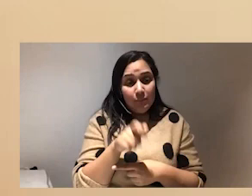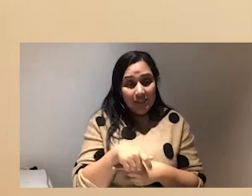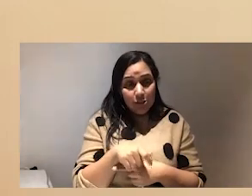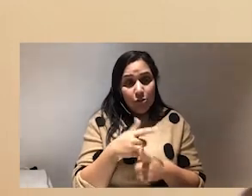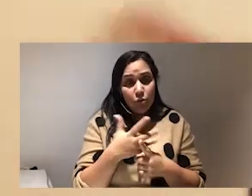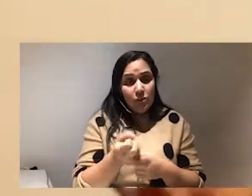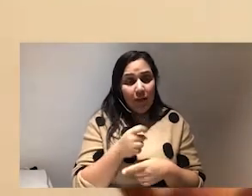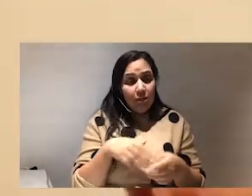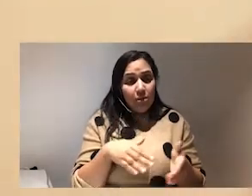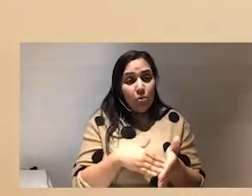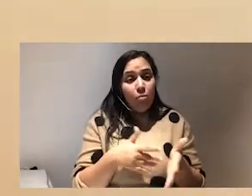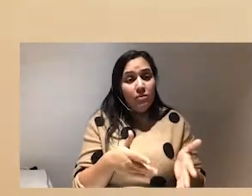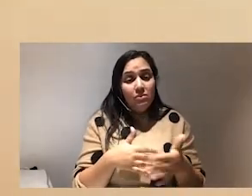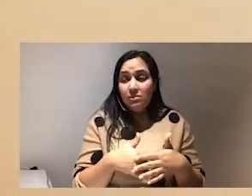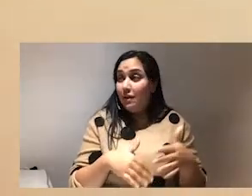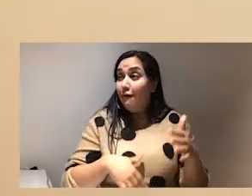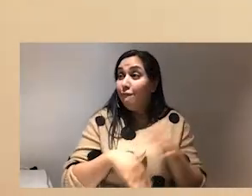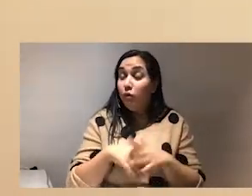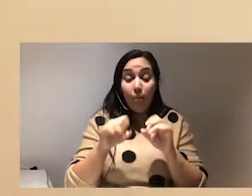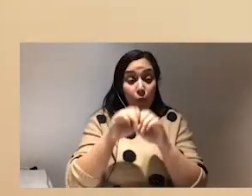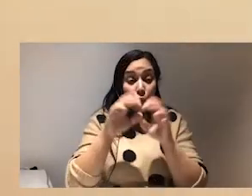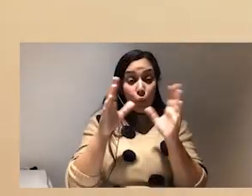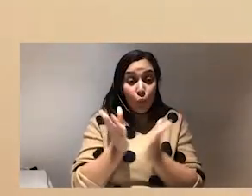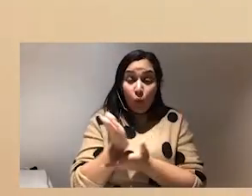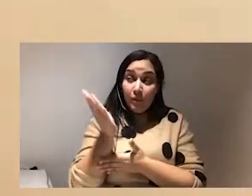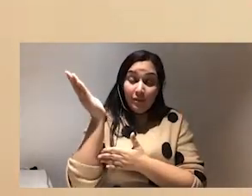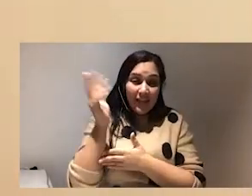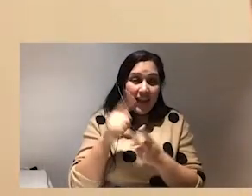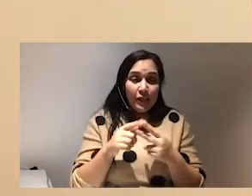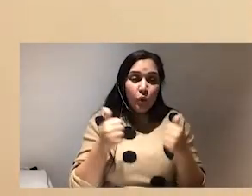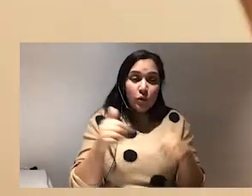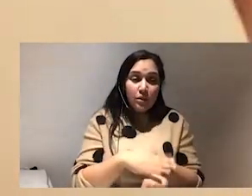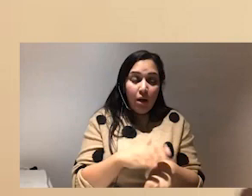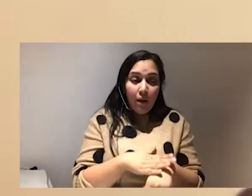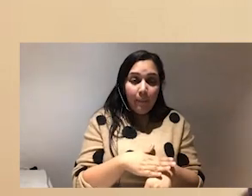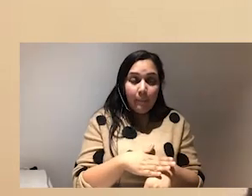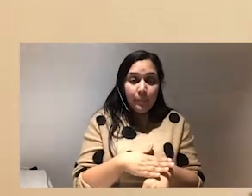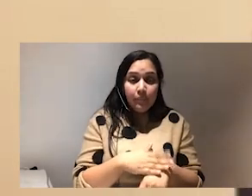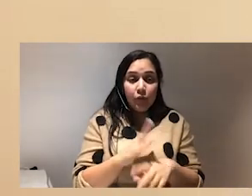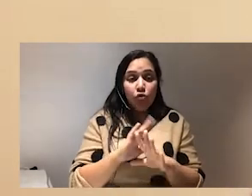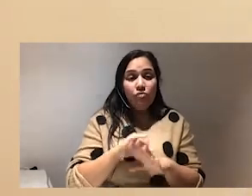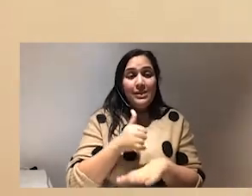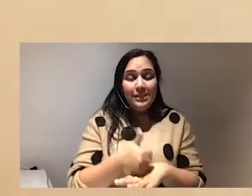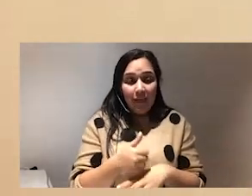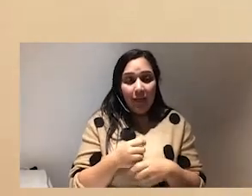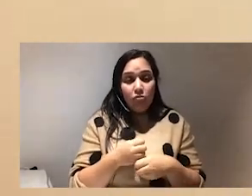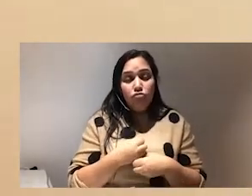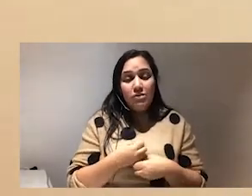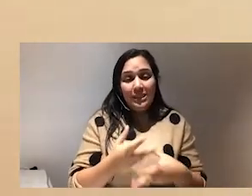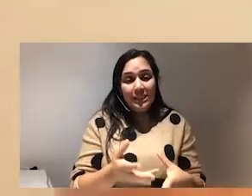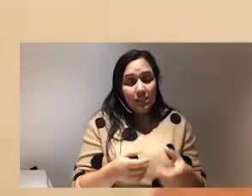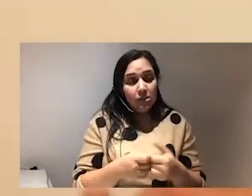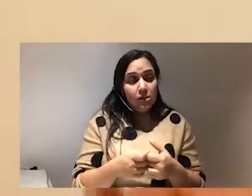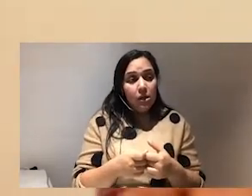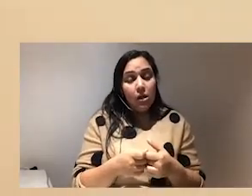taking this moment it's a full moon um it's also a really good time to like um reset release um